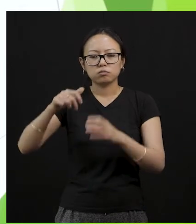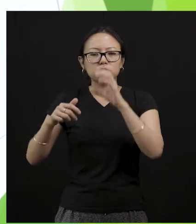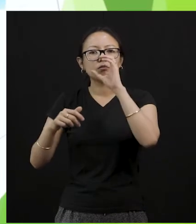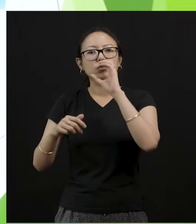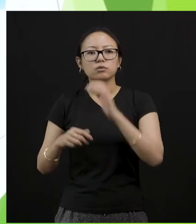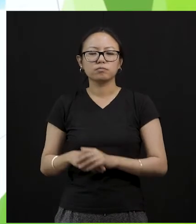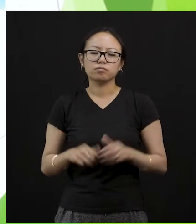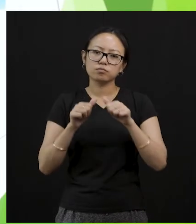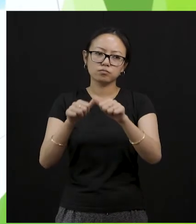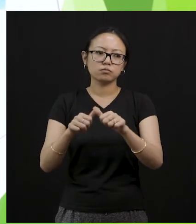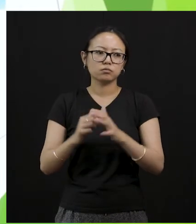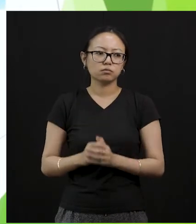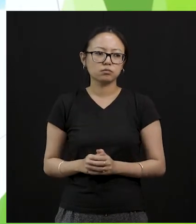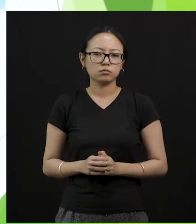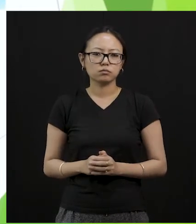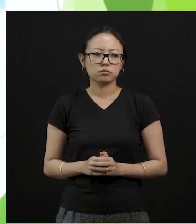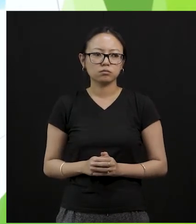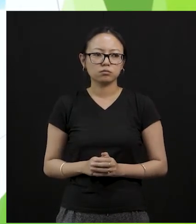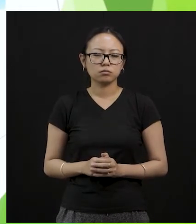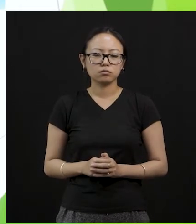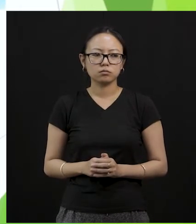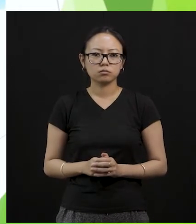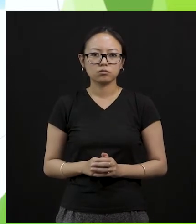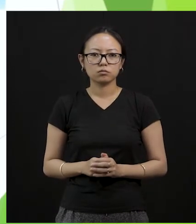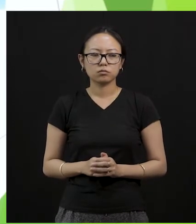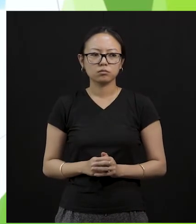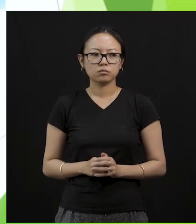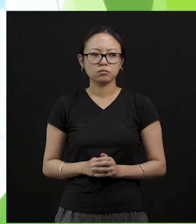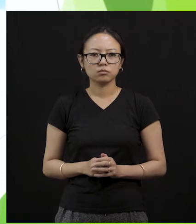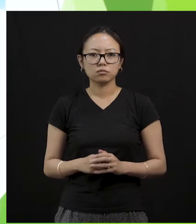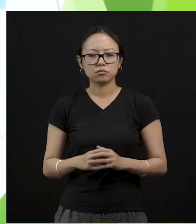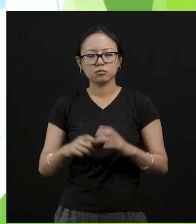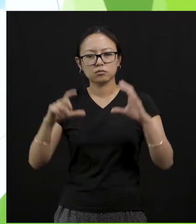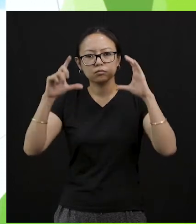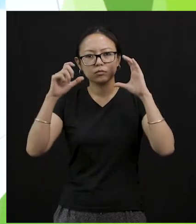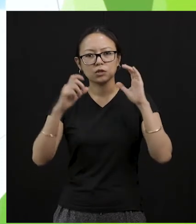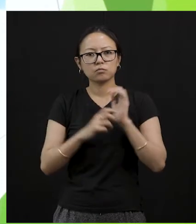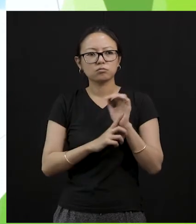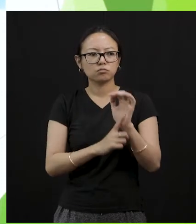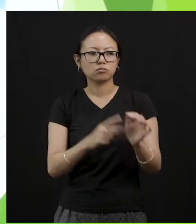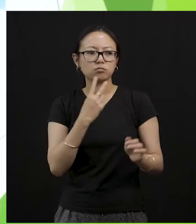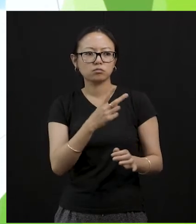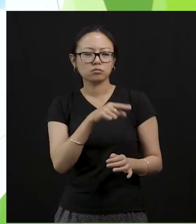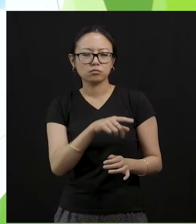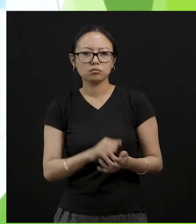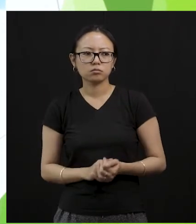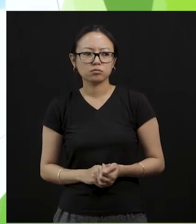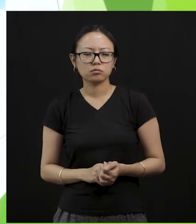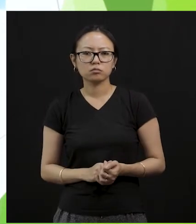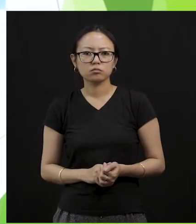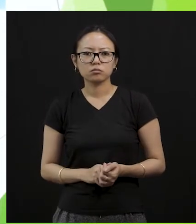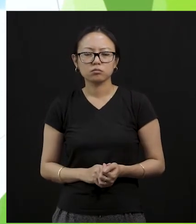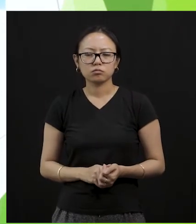Okay, another classwork, you need to cross out the pollution causing activities and tick the earth saving activities. You can